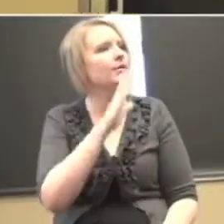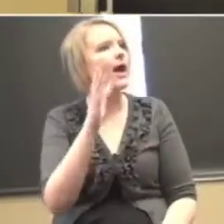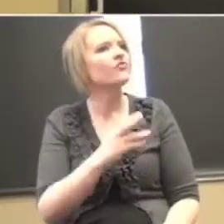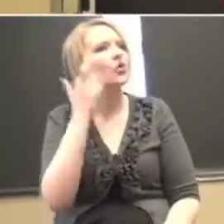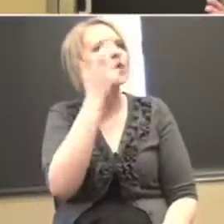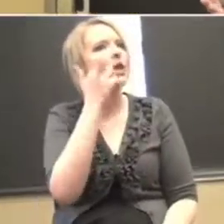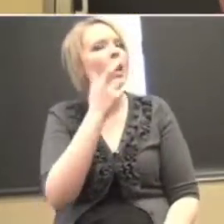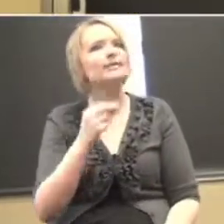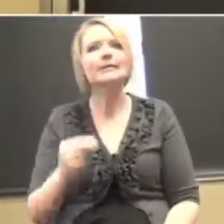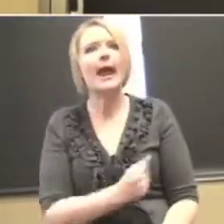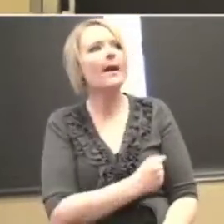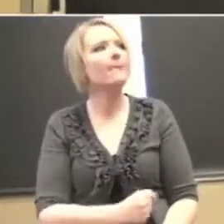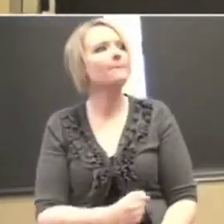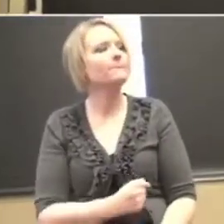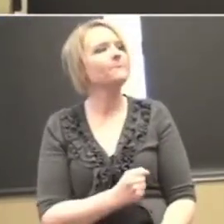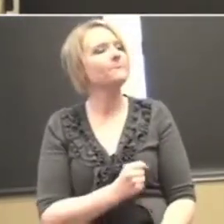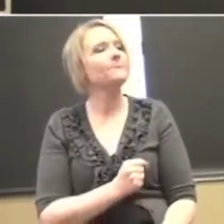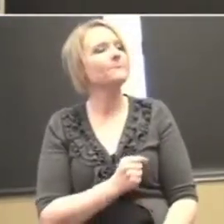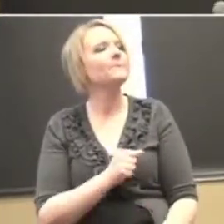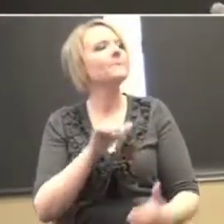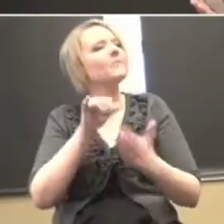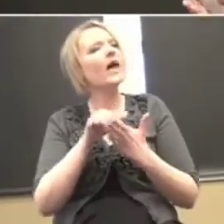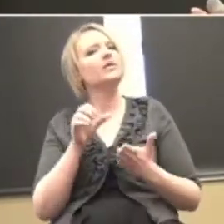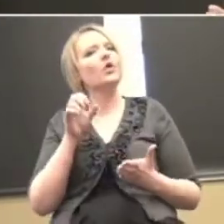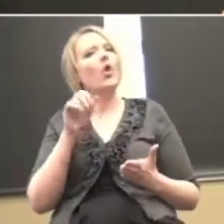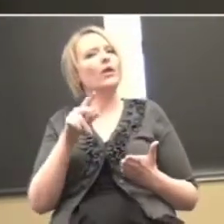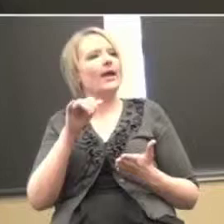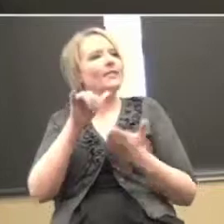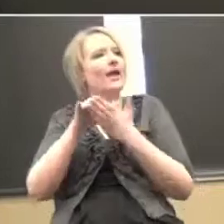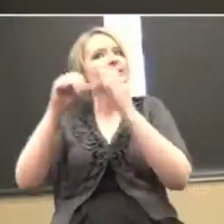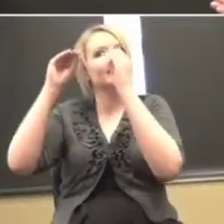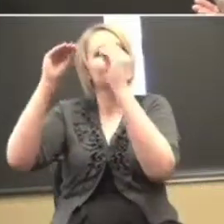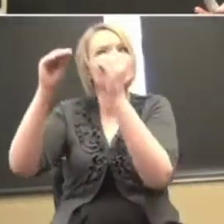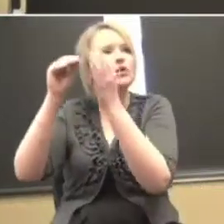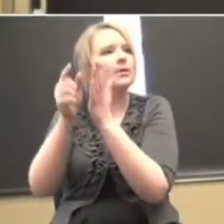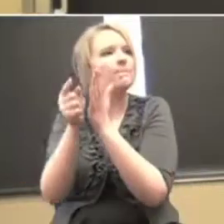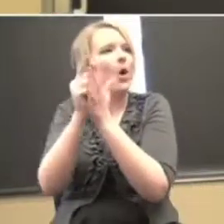Damn. Okay. And that's okay. It's a teaching moment. right.